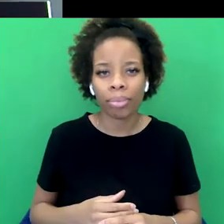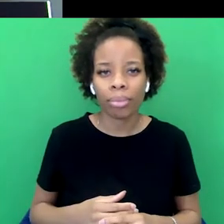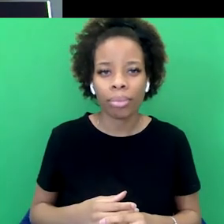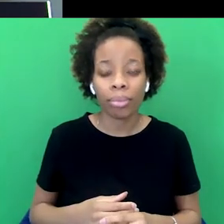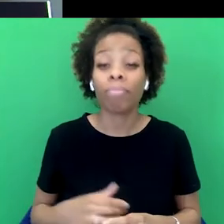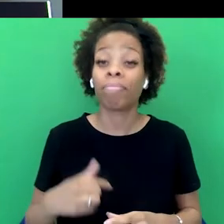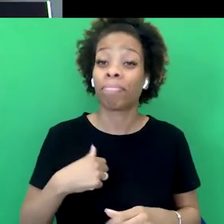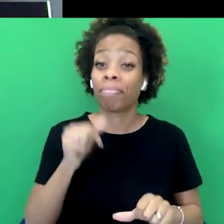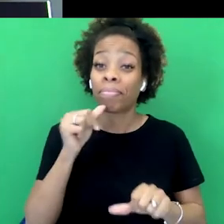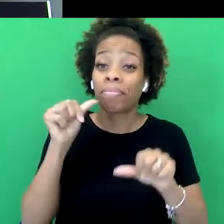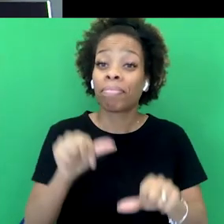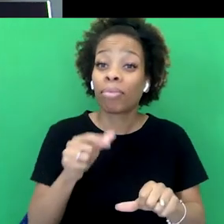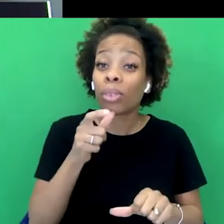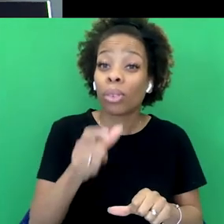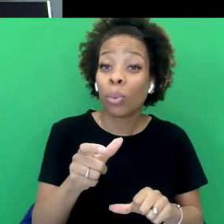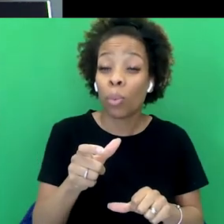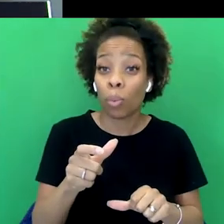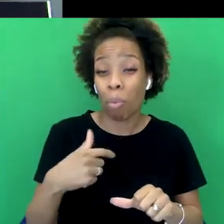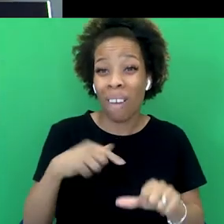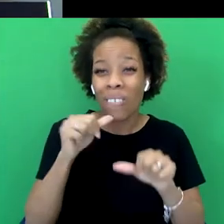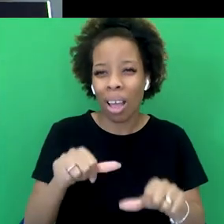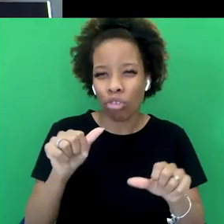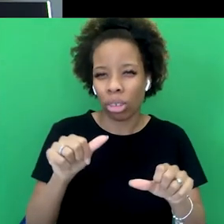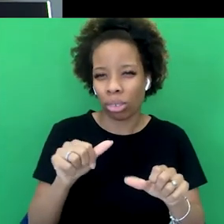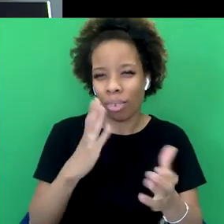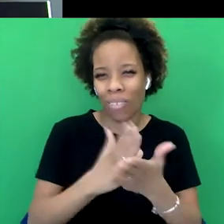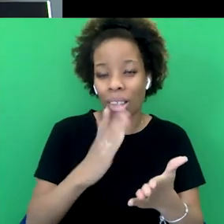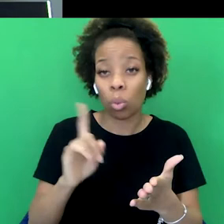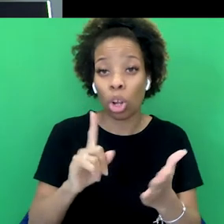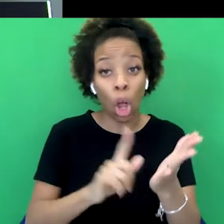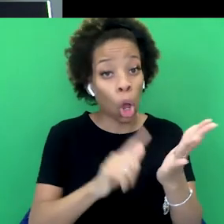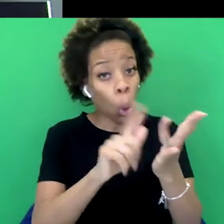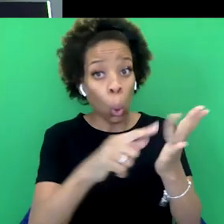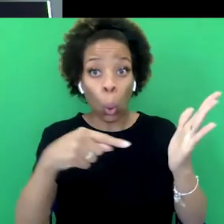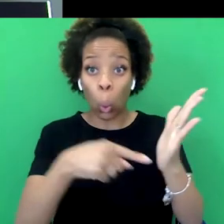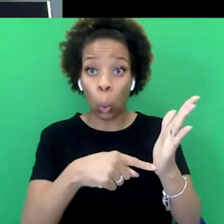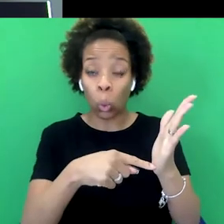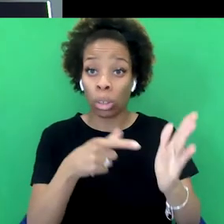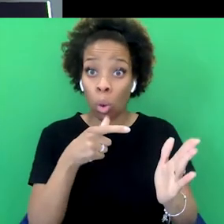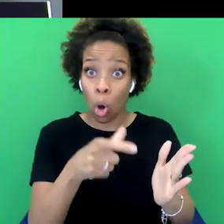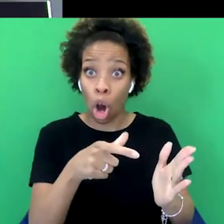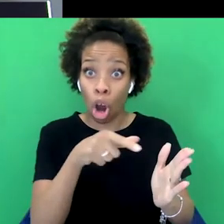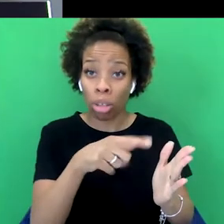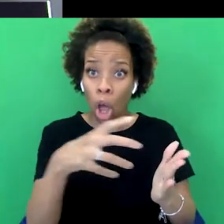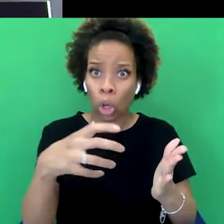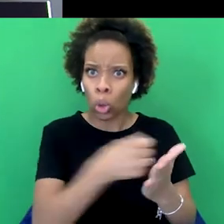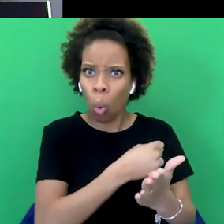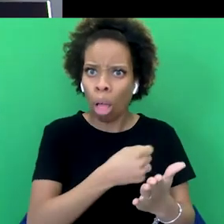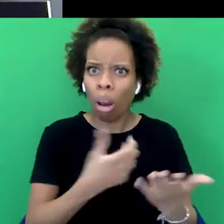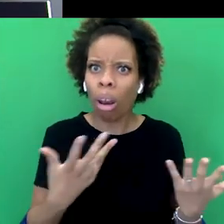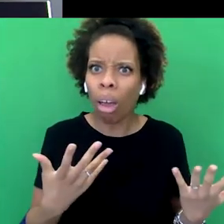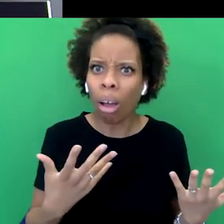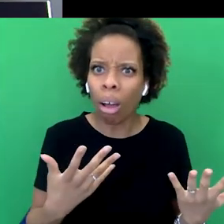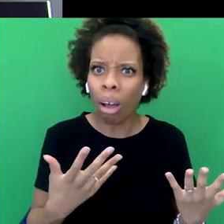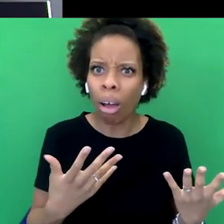is actually a Hindu word. And the British stole so much, they also stole the word. And actually, the British,